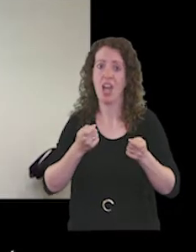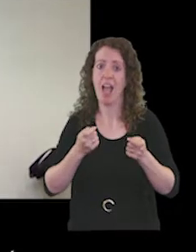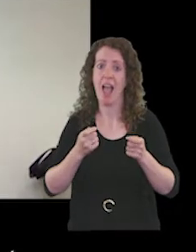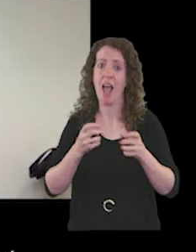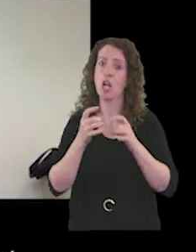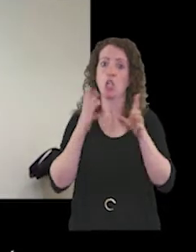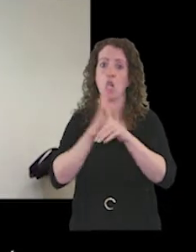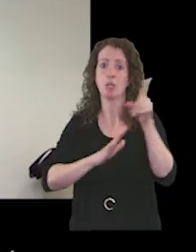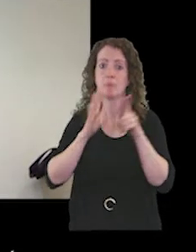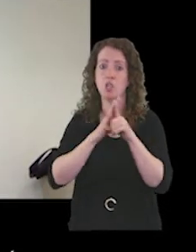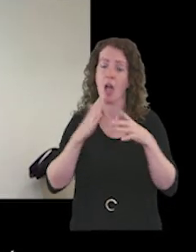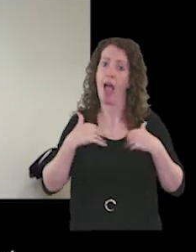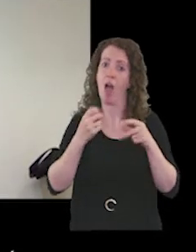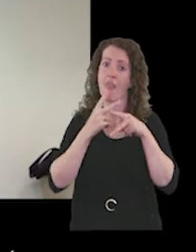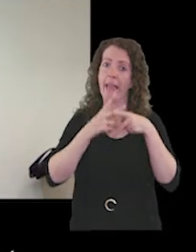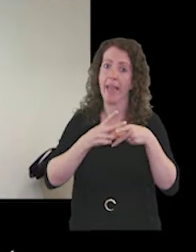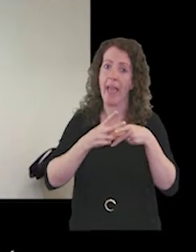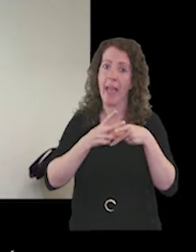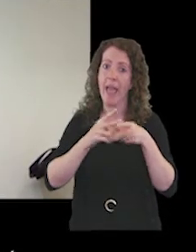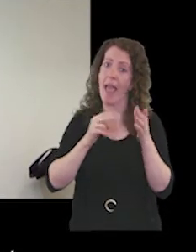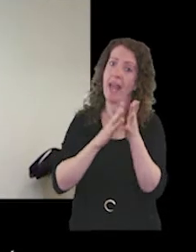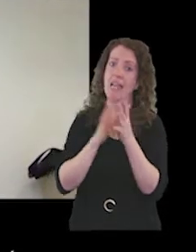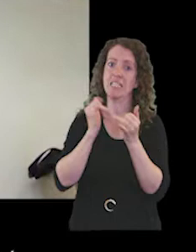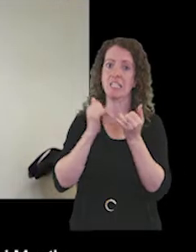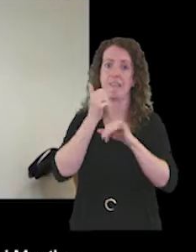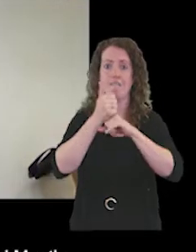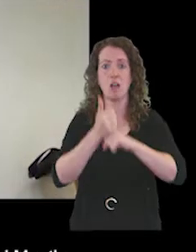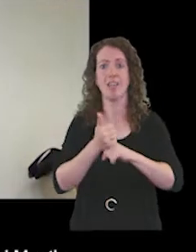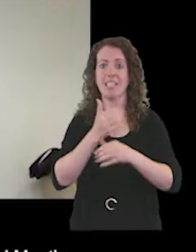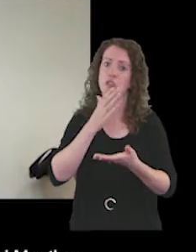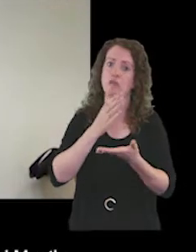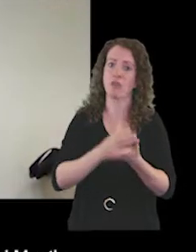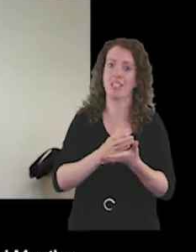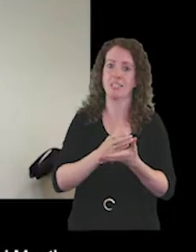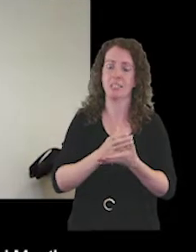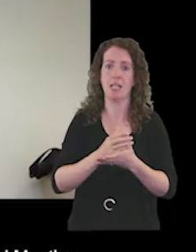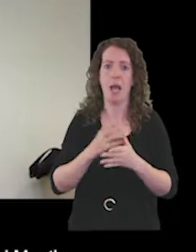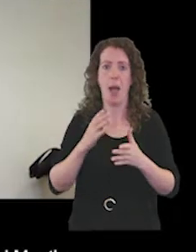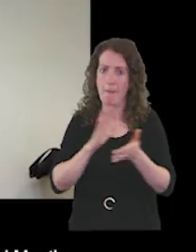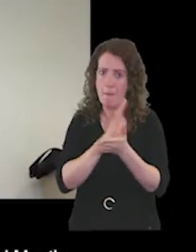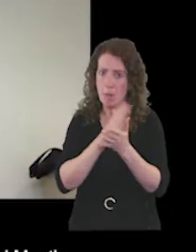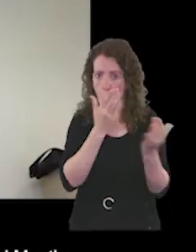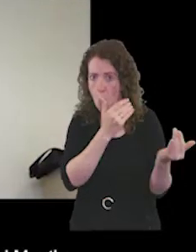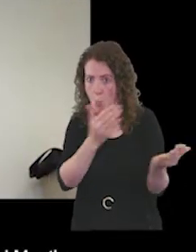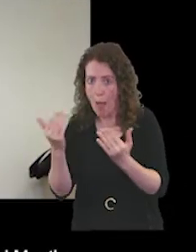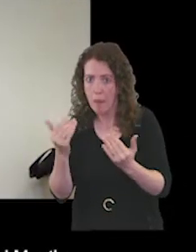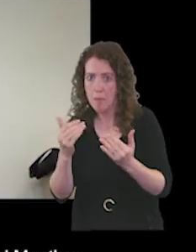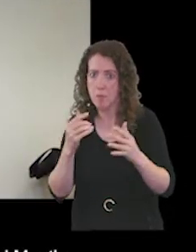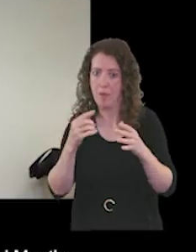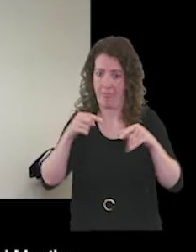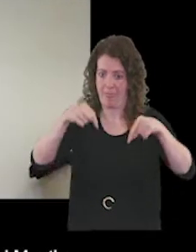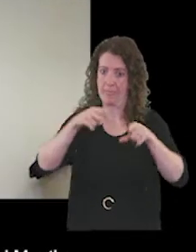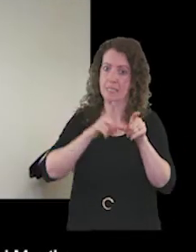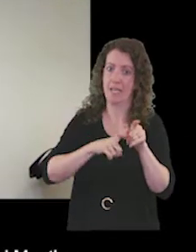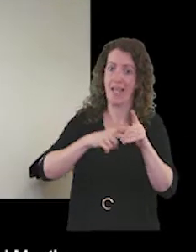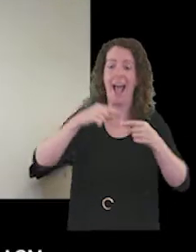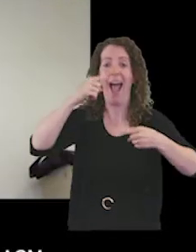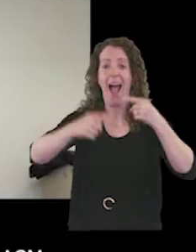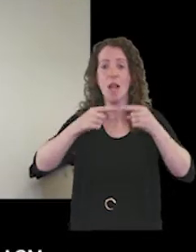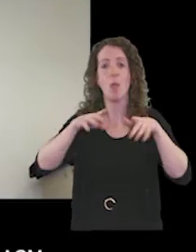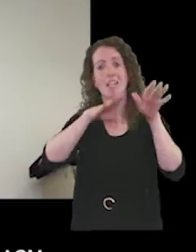Foundation Trust and I'm delighted to welcome you to this year's annual general meeting and annual members meeting,